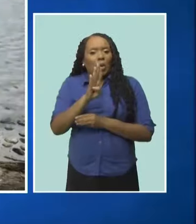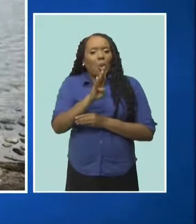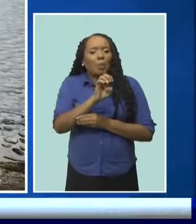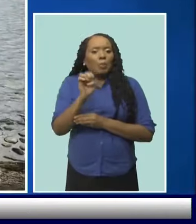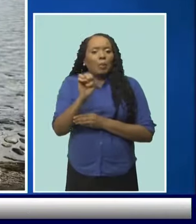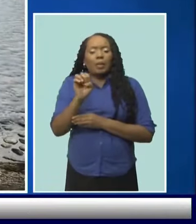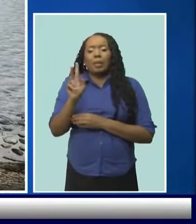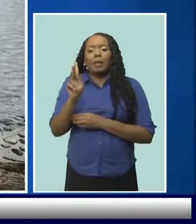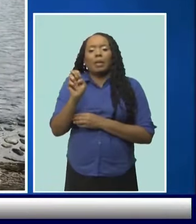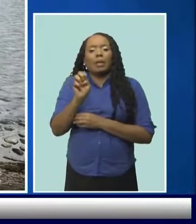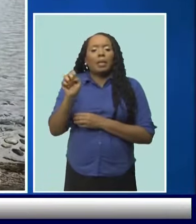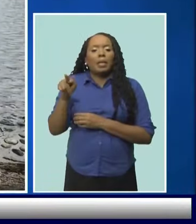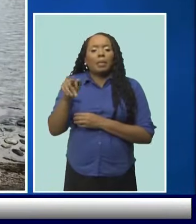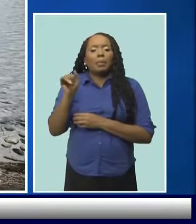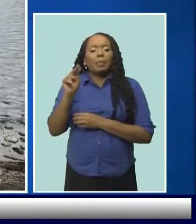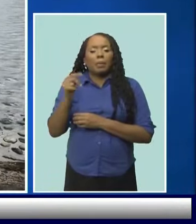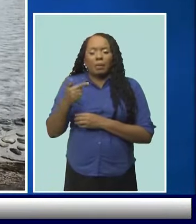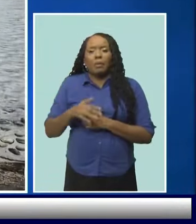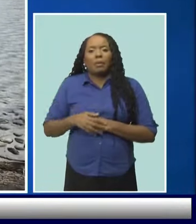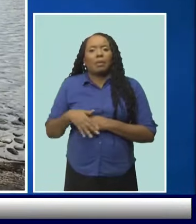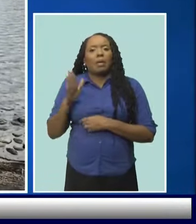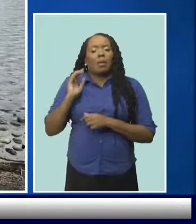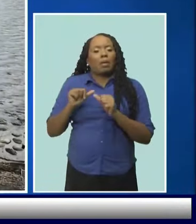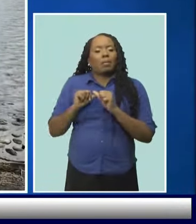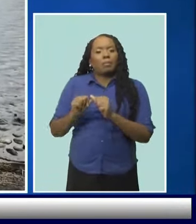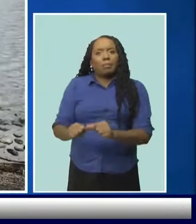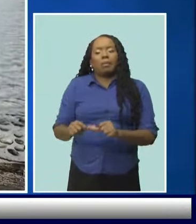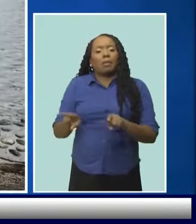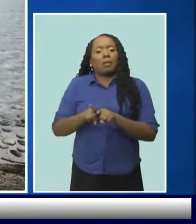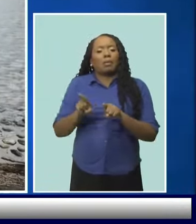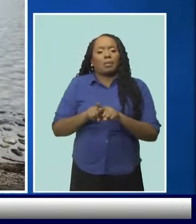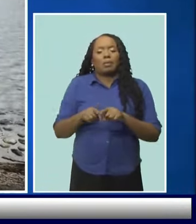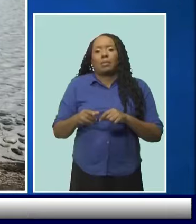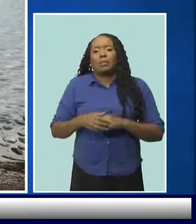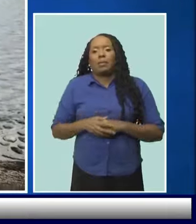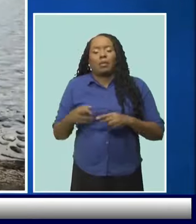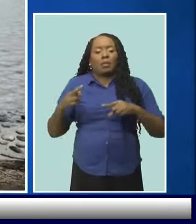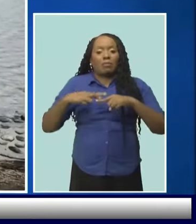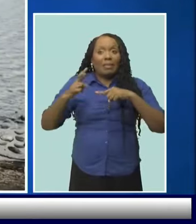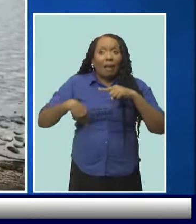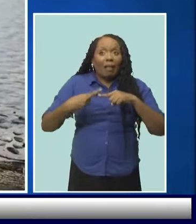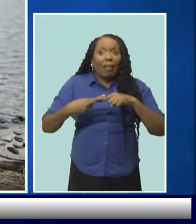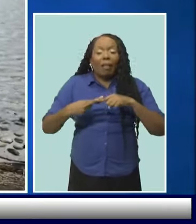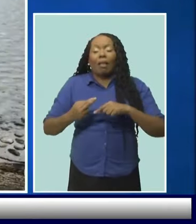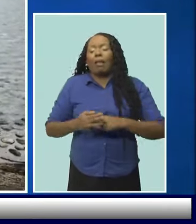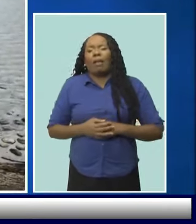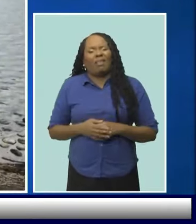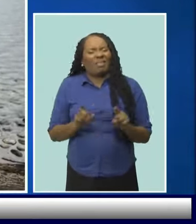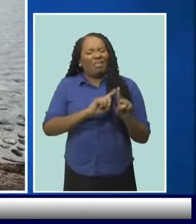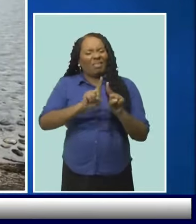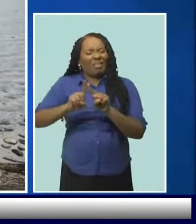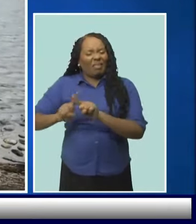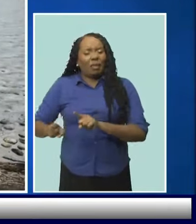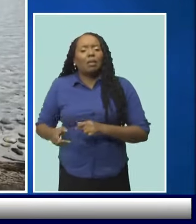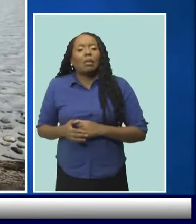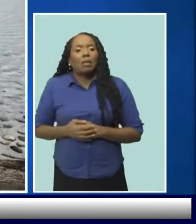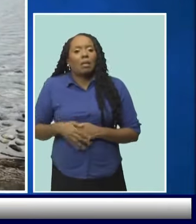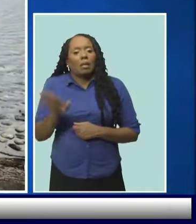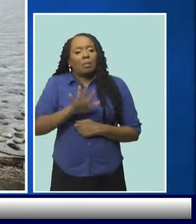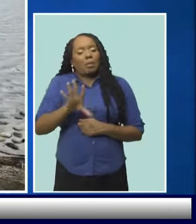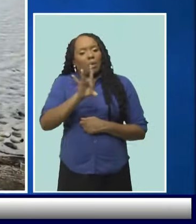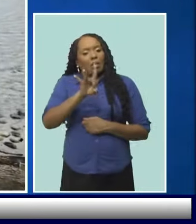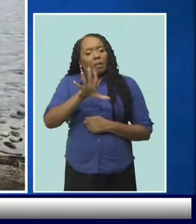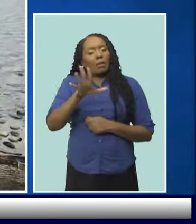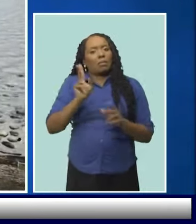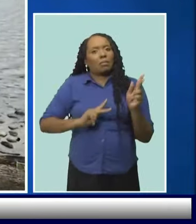It's ongoing in all these areas, you know, recycling, all of that's ongoing. So, you know, we have close to 85